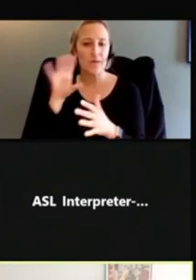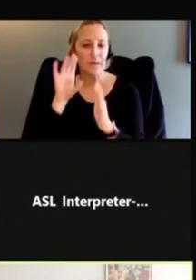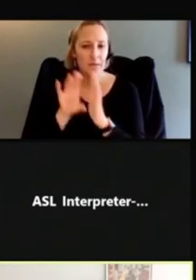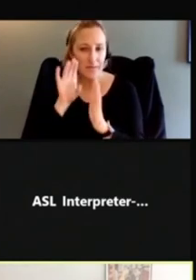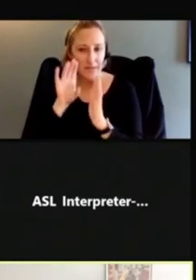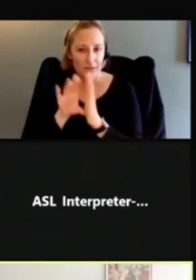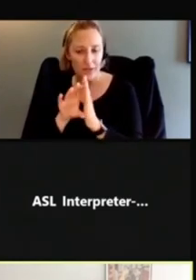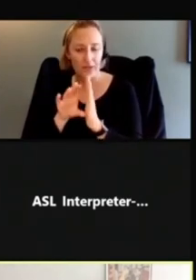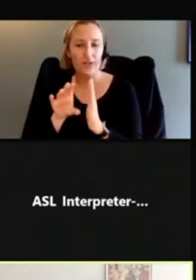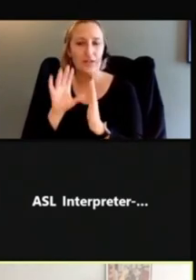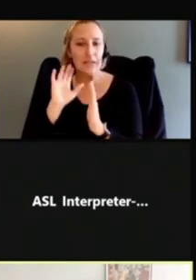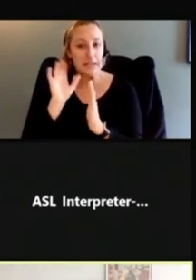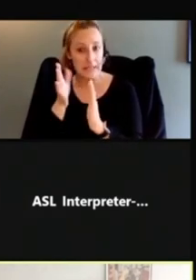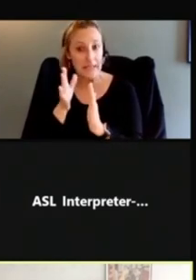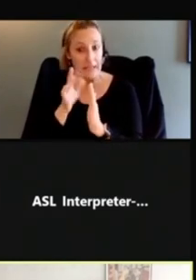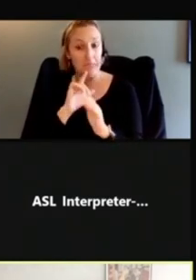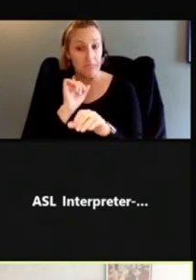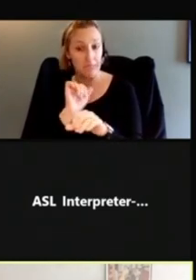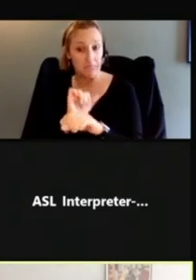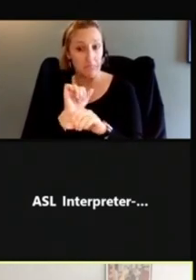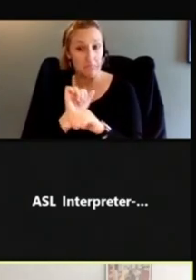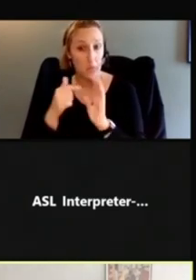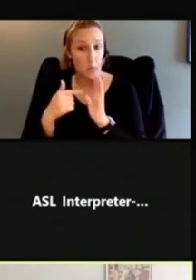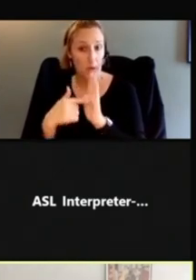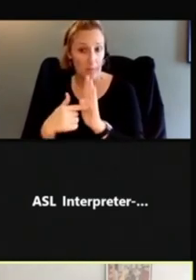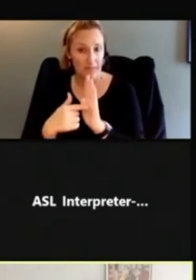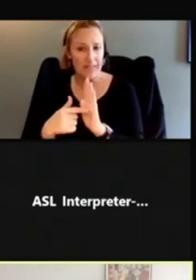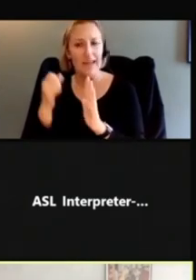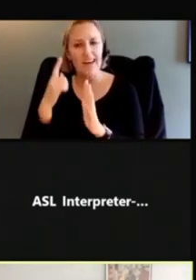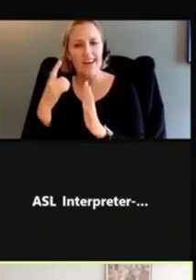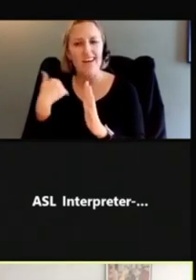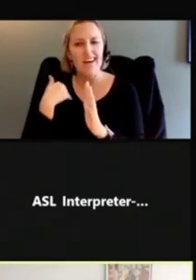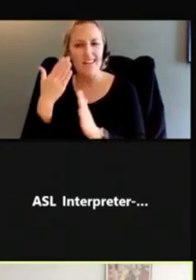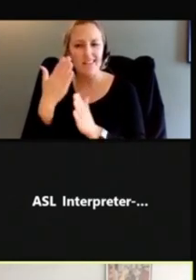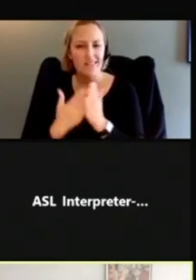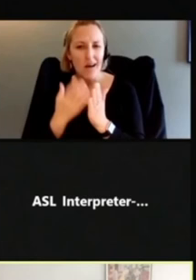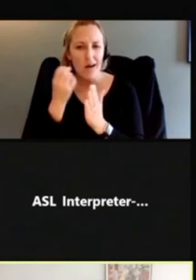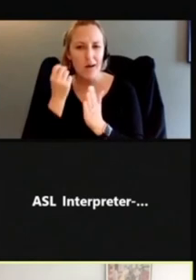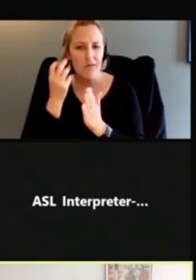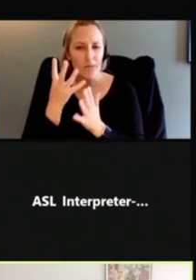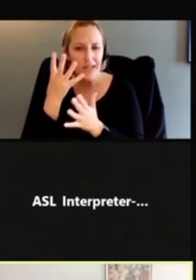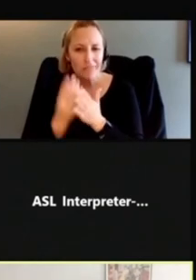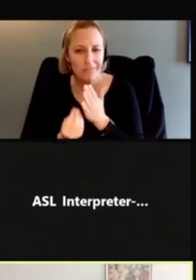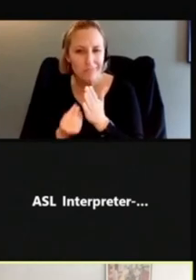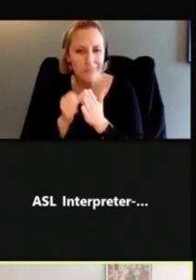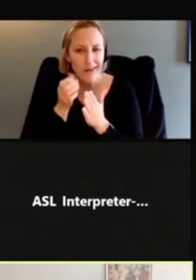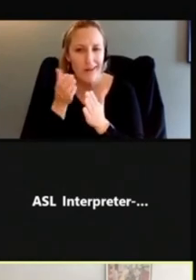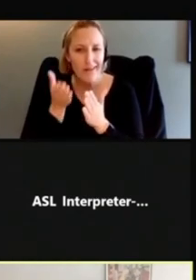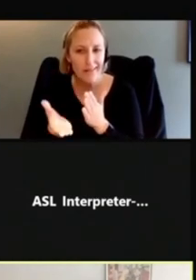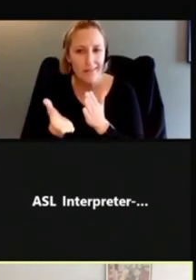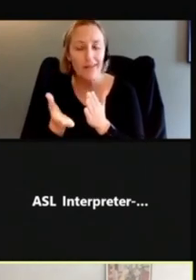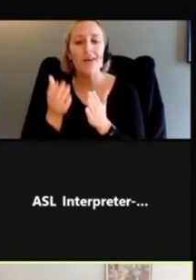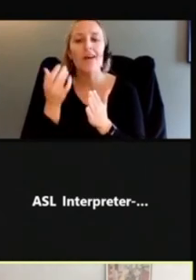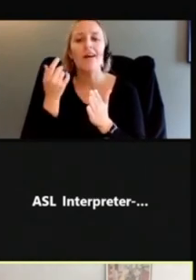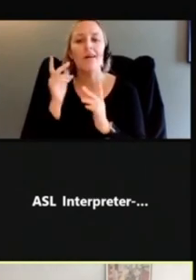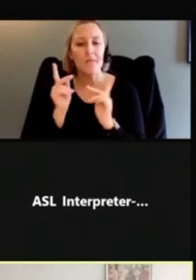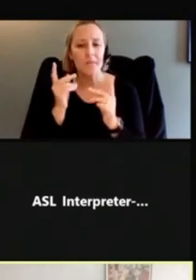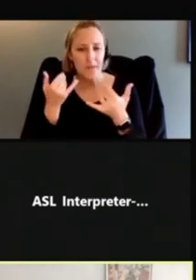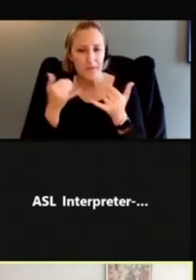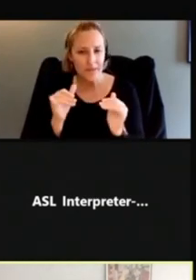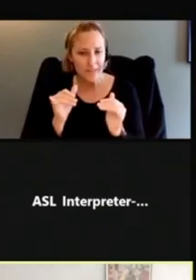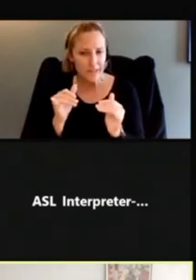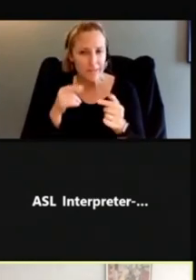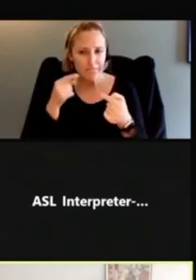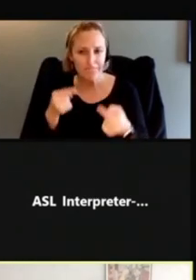literal representations. There was some information that they left out and people still had trouble understanding some of